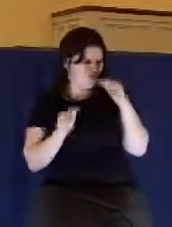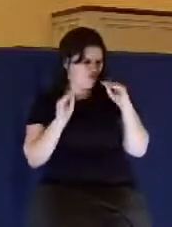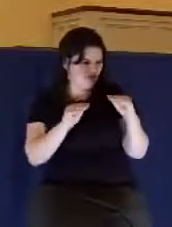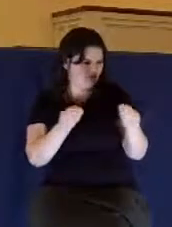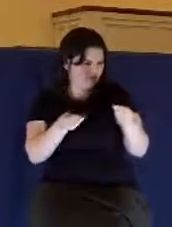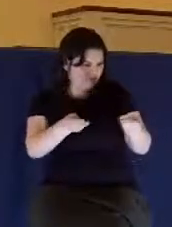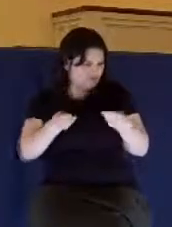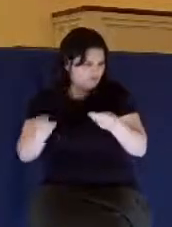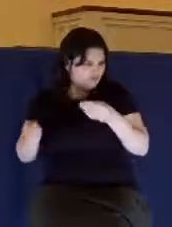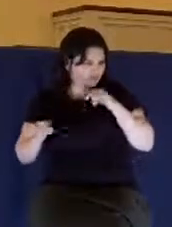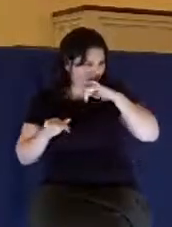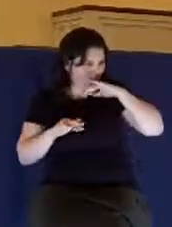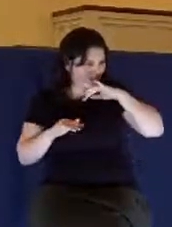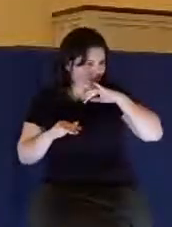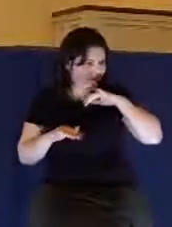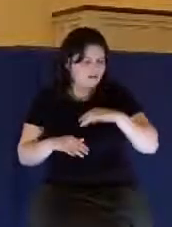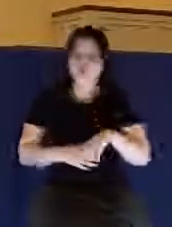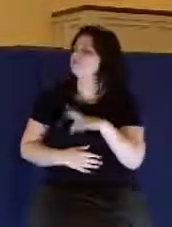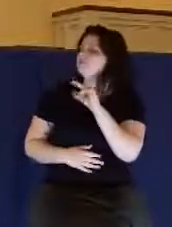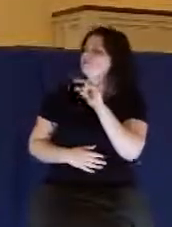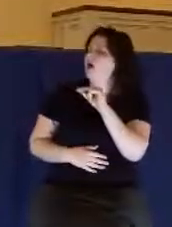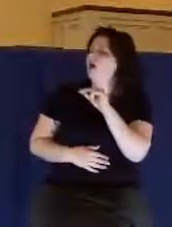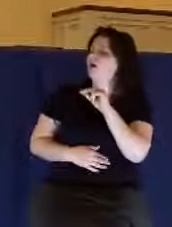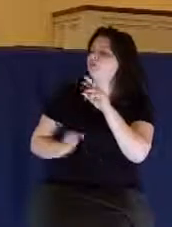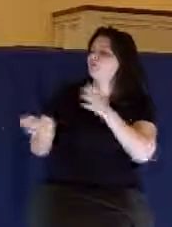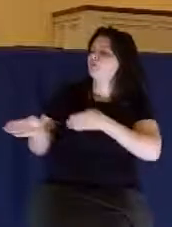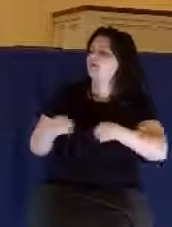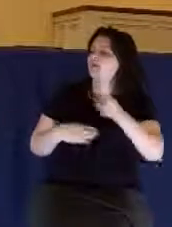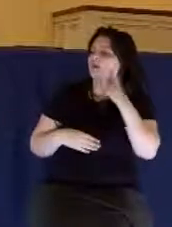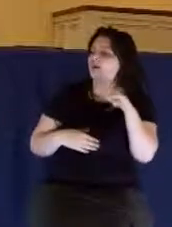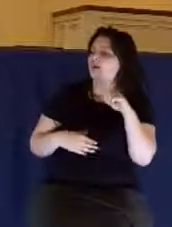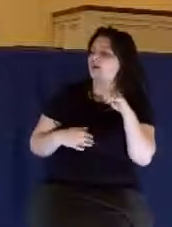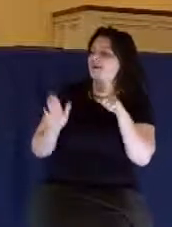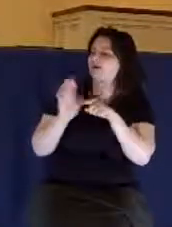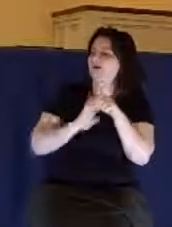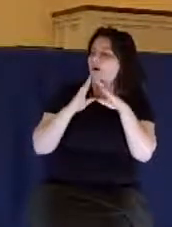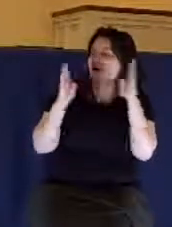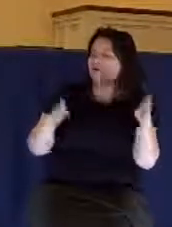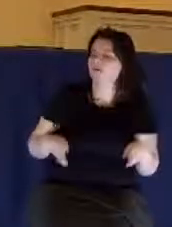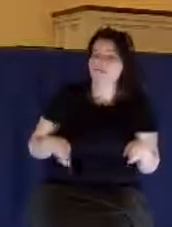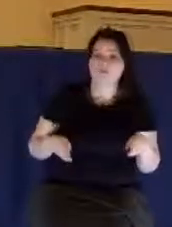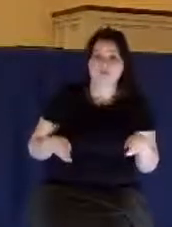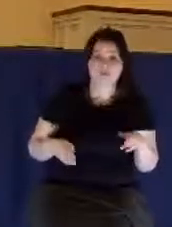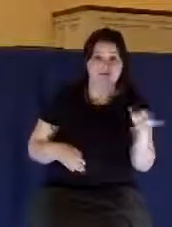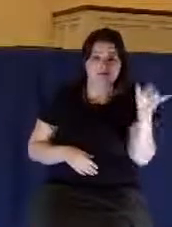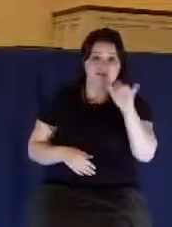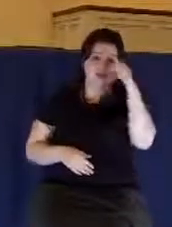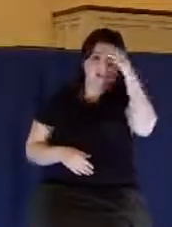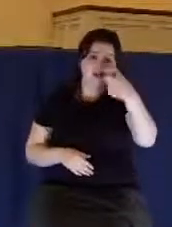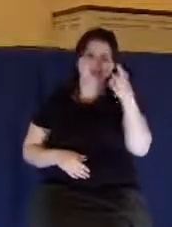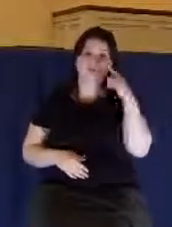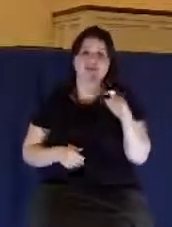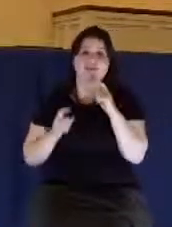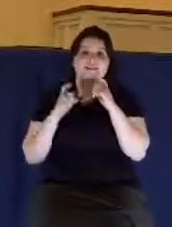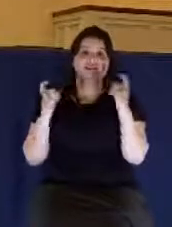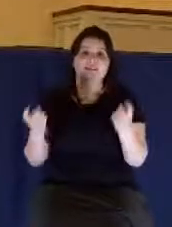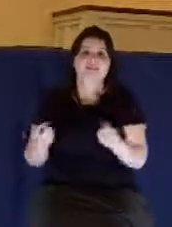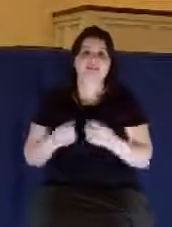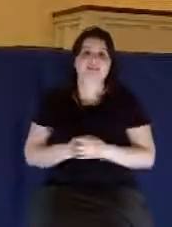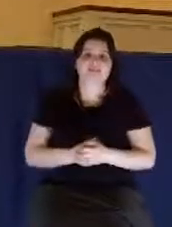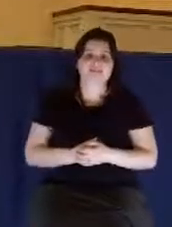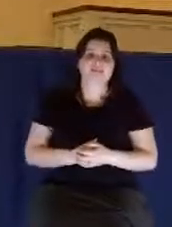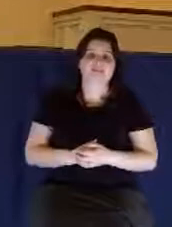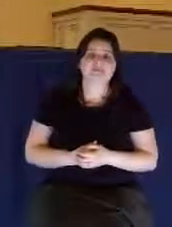And that's exactly what sin does and what Satan does. So notice the third thing. There's the direct cause of temptation,